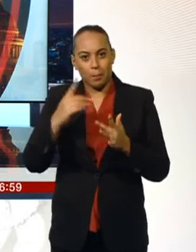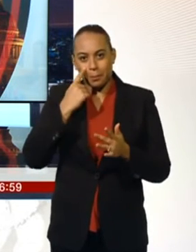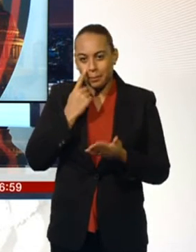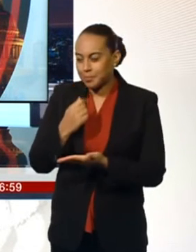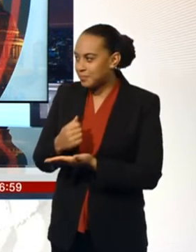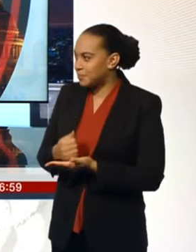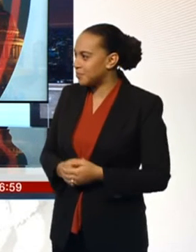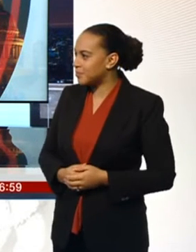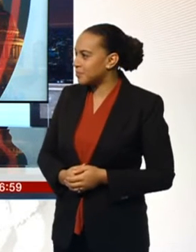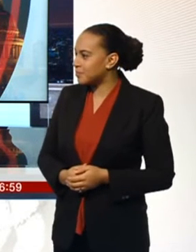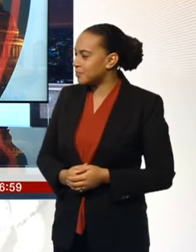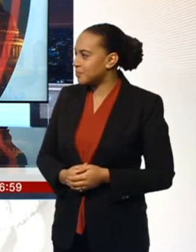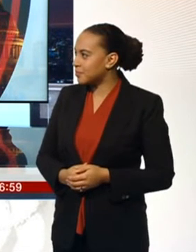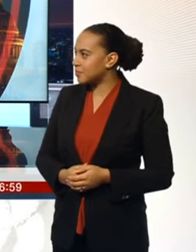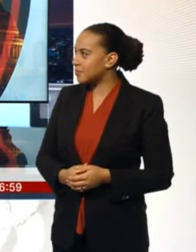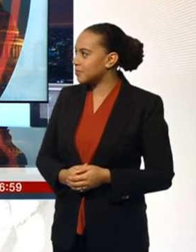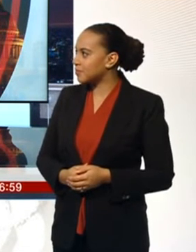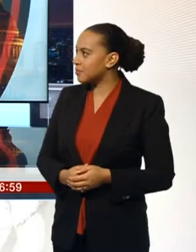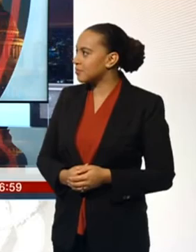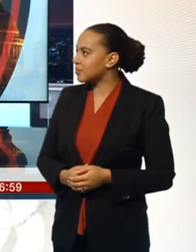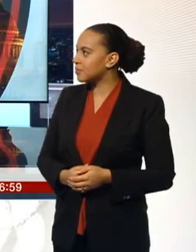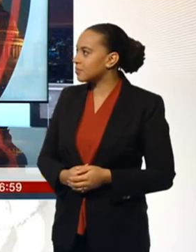and on BBC Radio London. Bye bye for now.